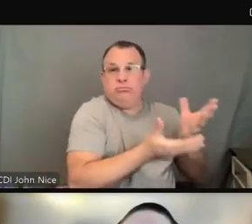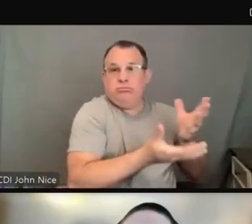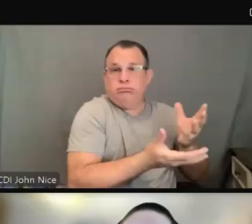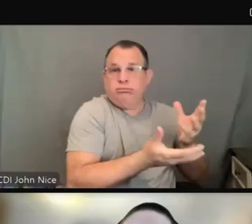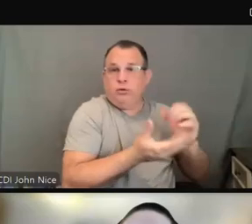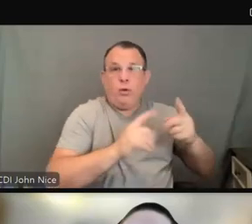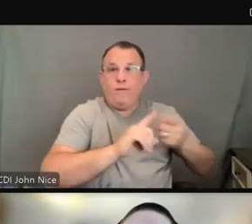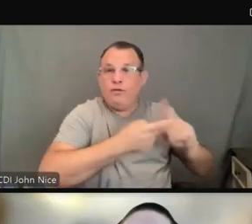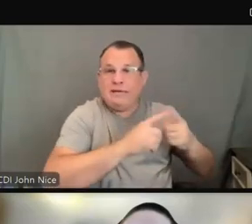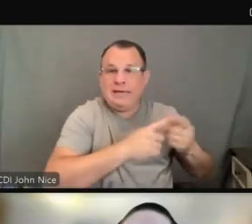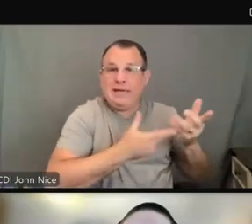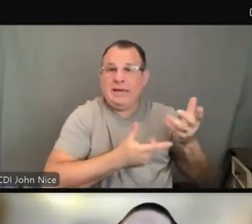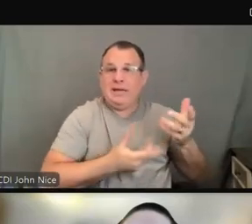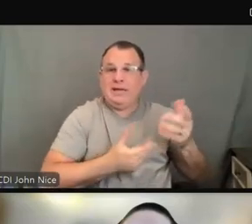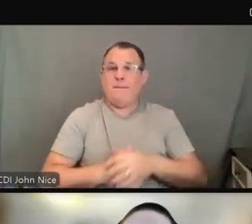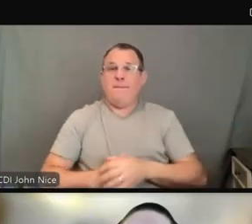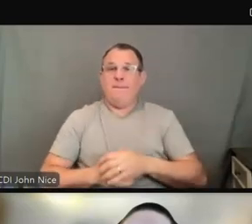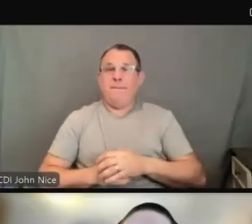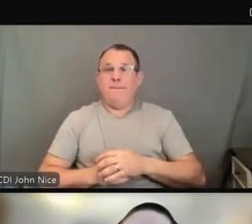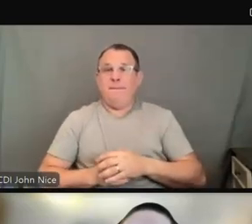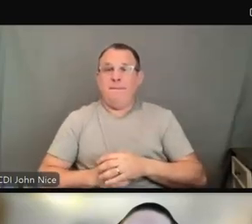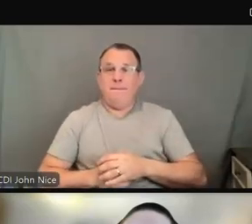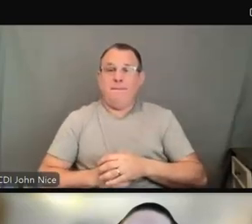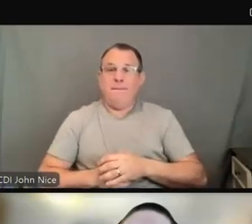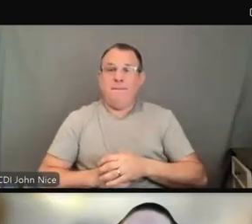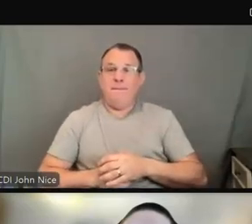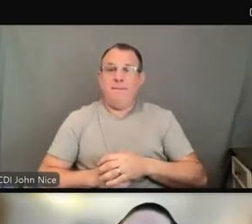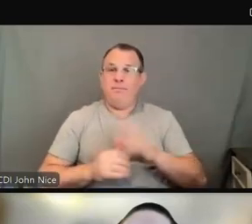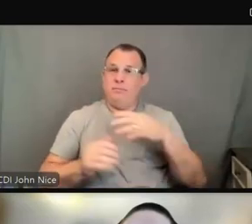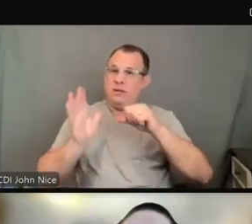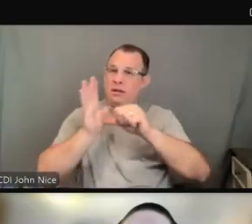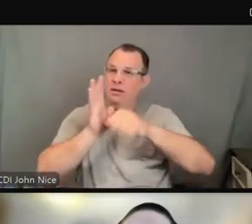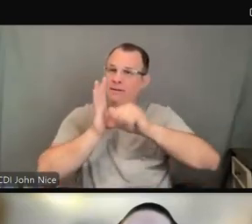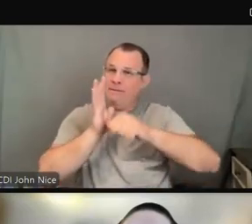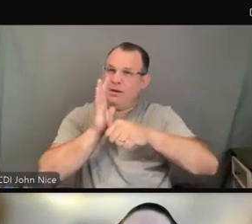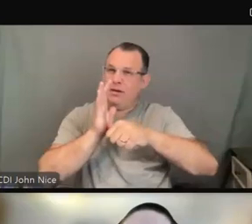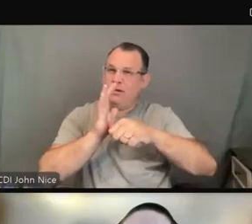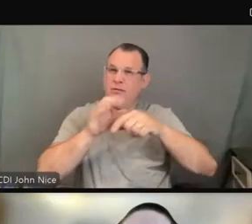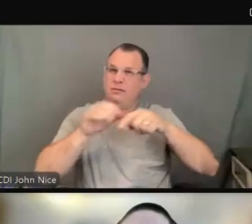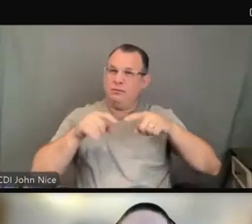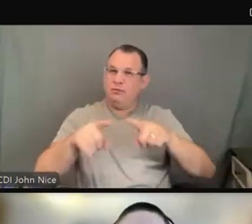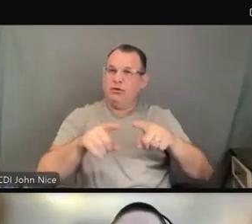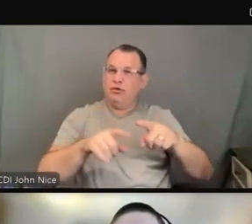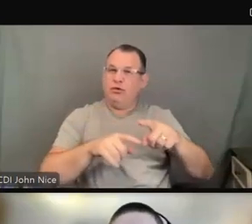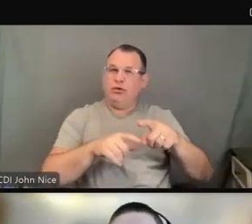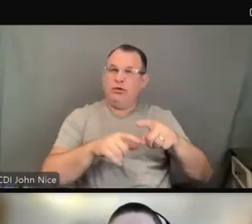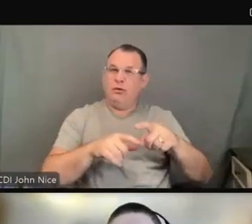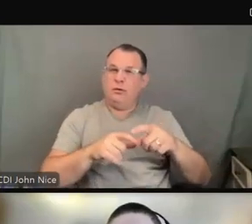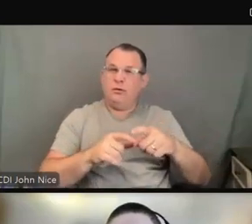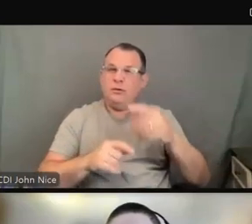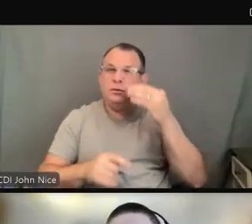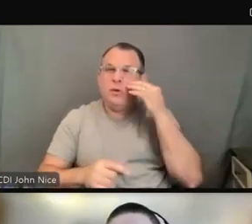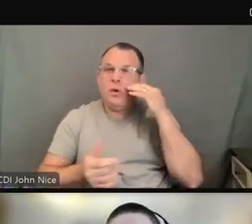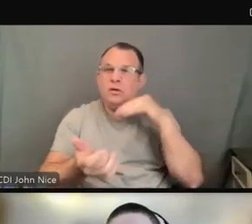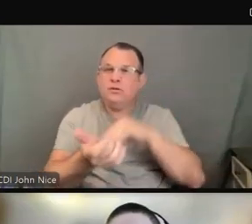also, we would like to emphasize, that includes even during rounds, when a doctor is making their rounds with the patient.